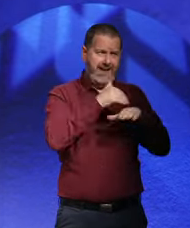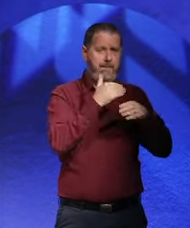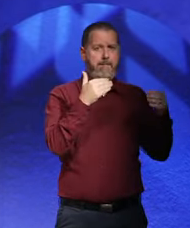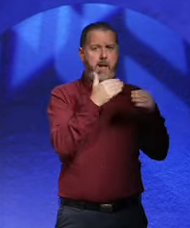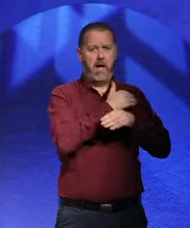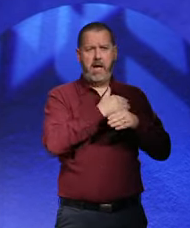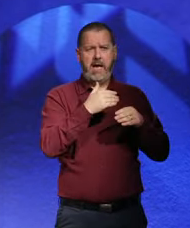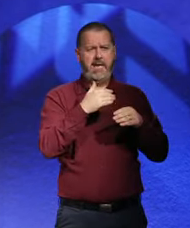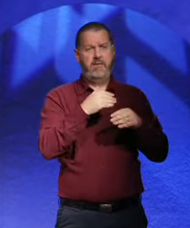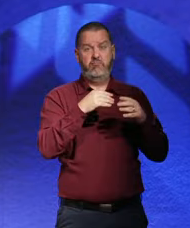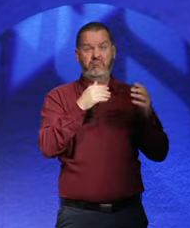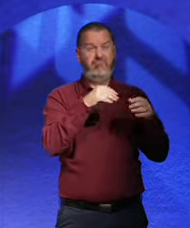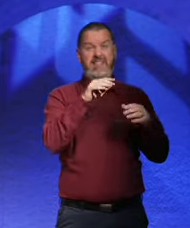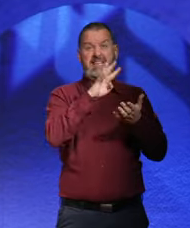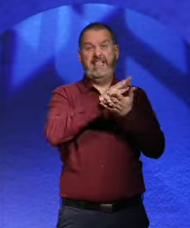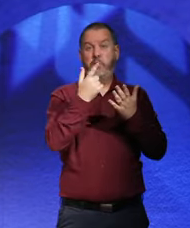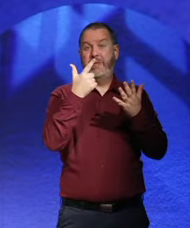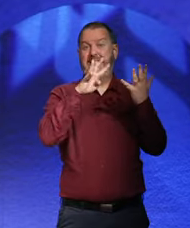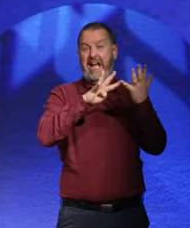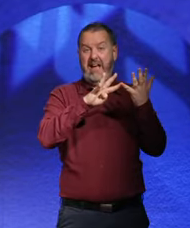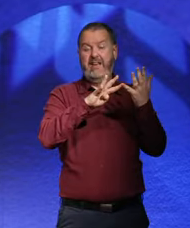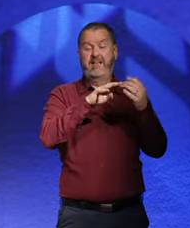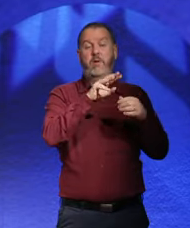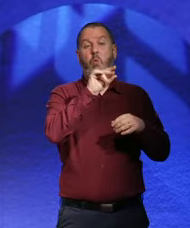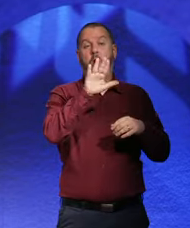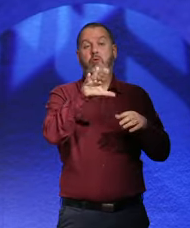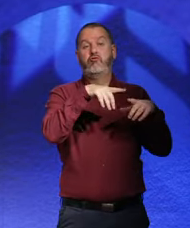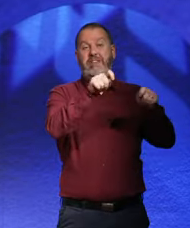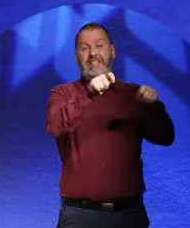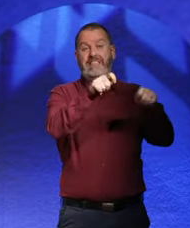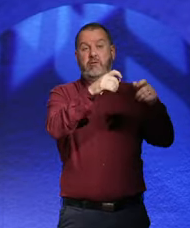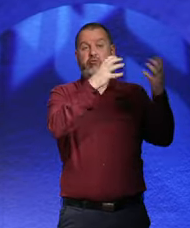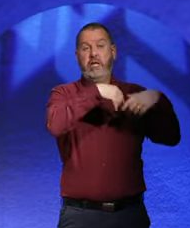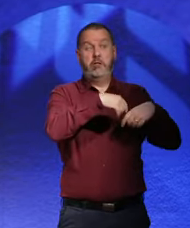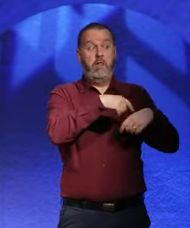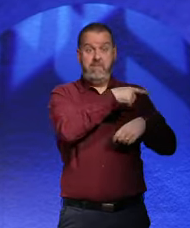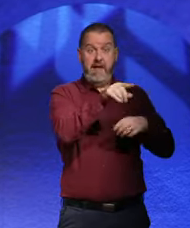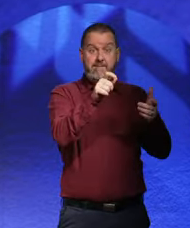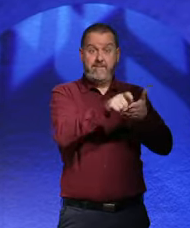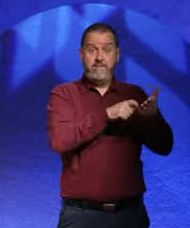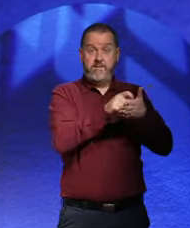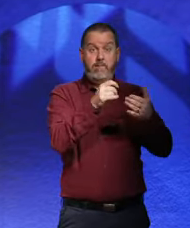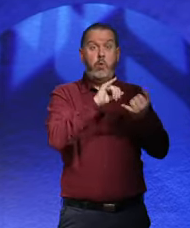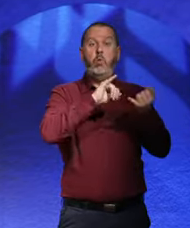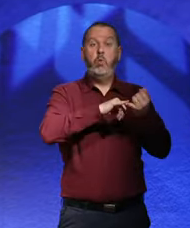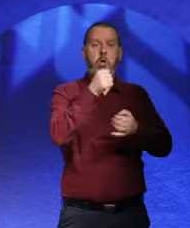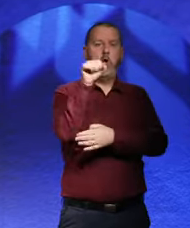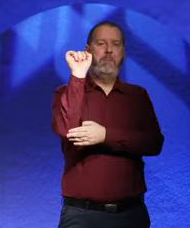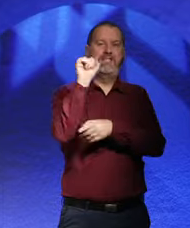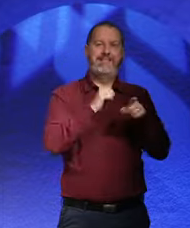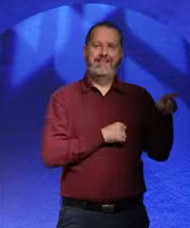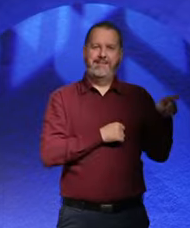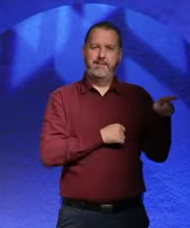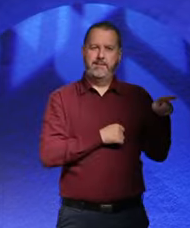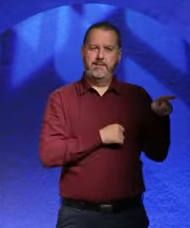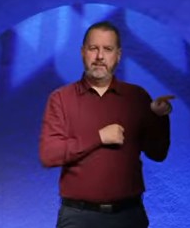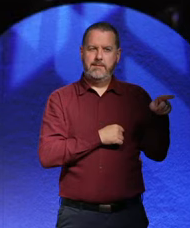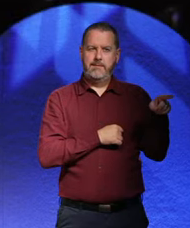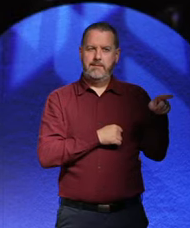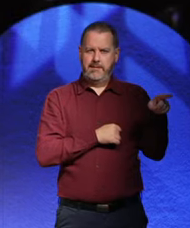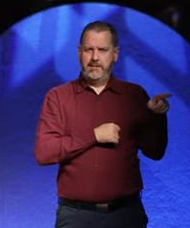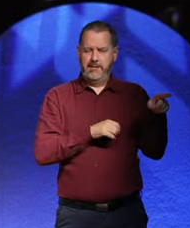in the factories, they vote for the Communist Party. So if Hitler was, his message was getting through over